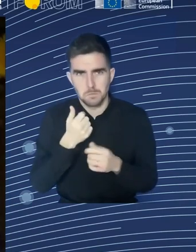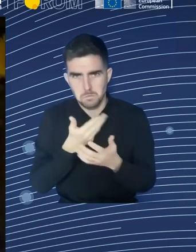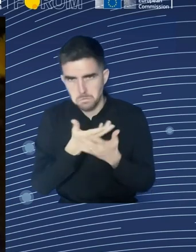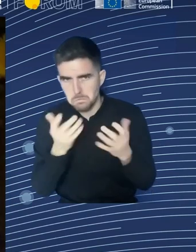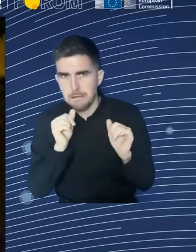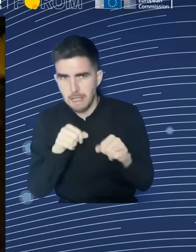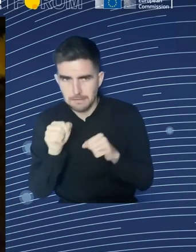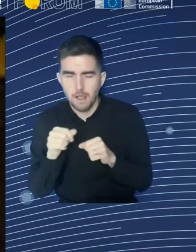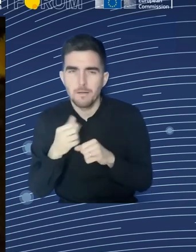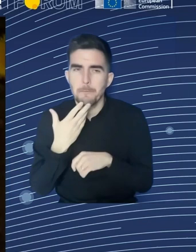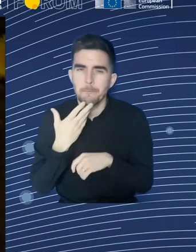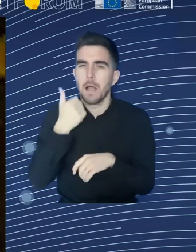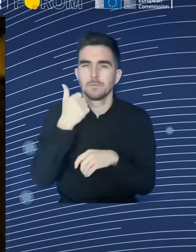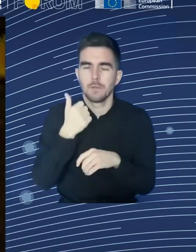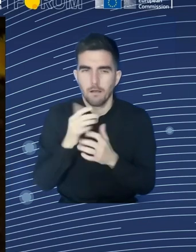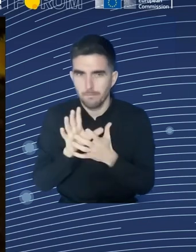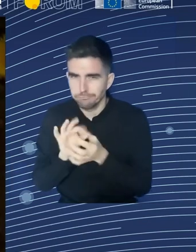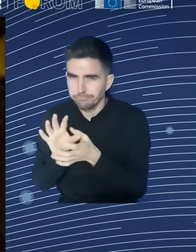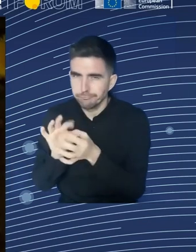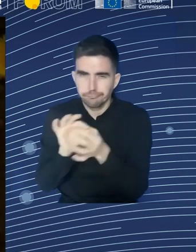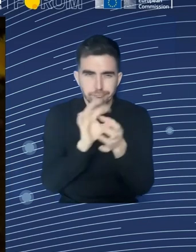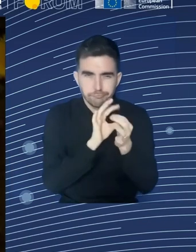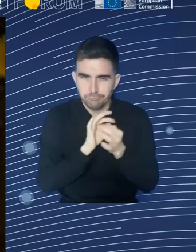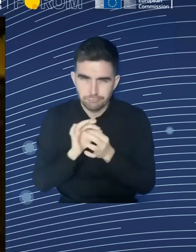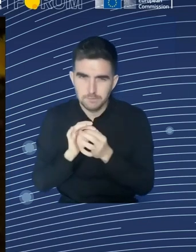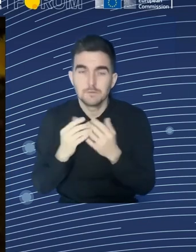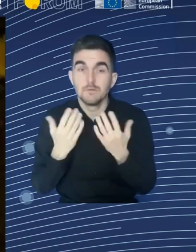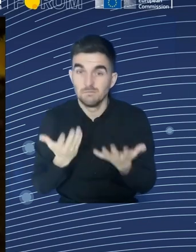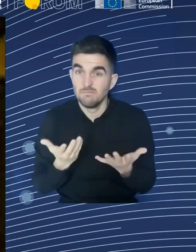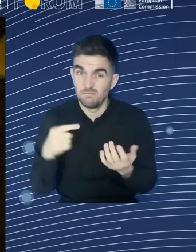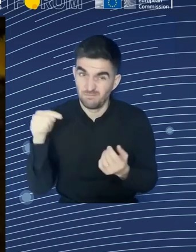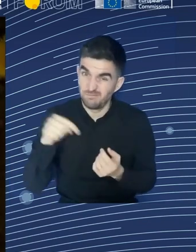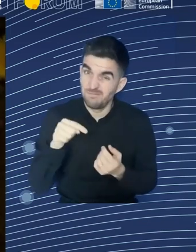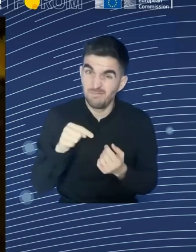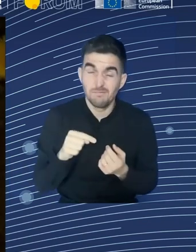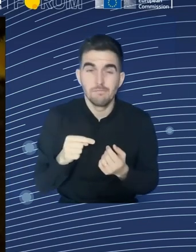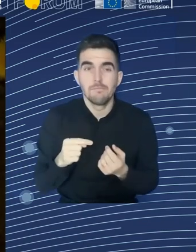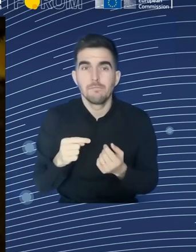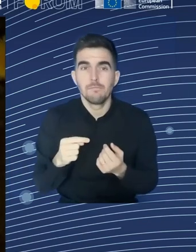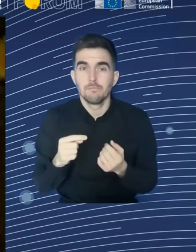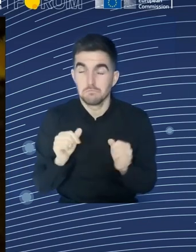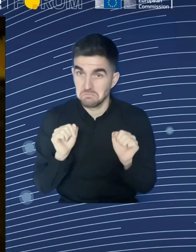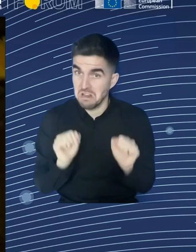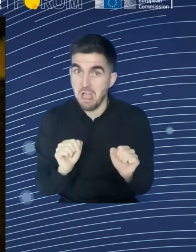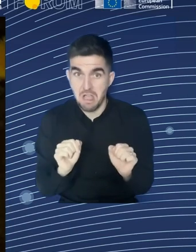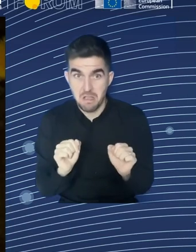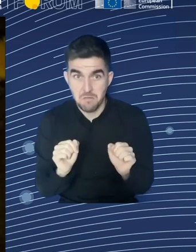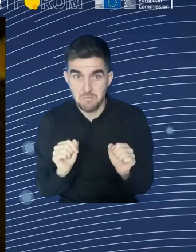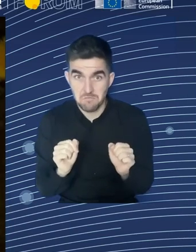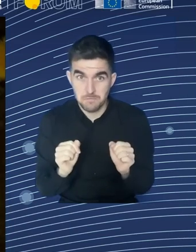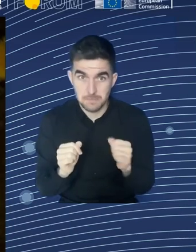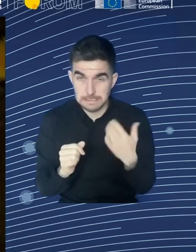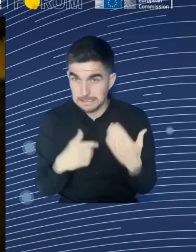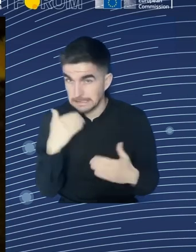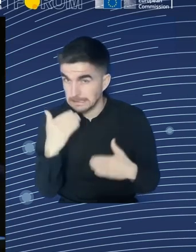area that this challenge could transform into sustainable opportunities.